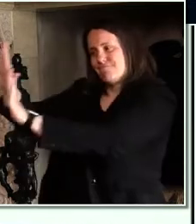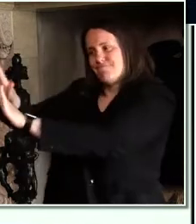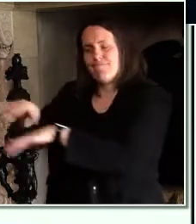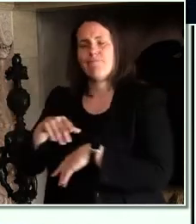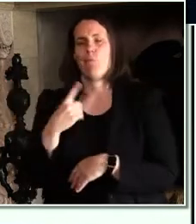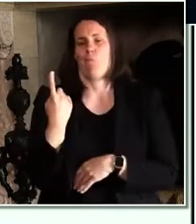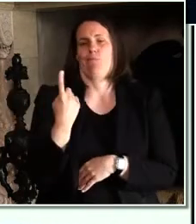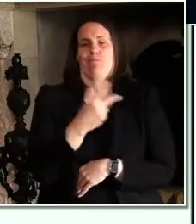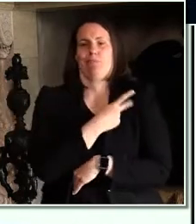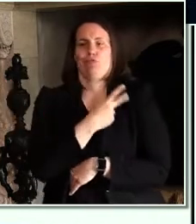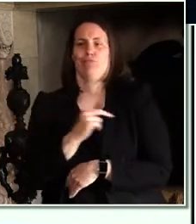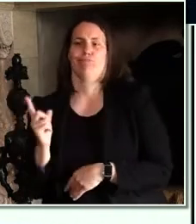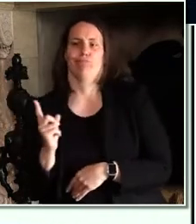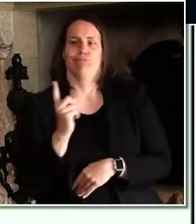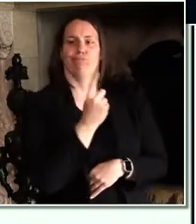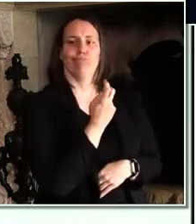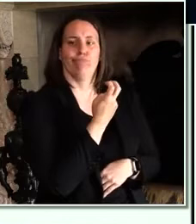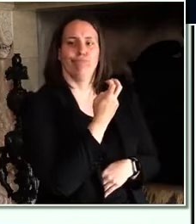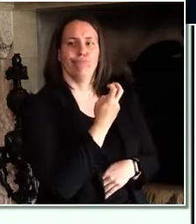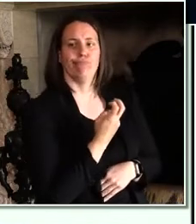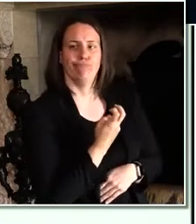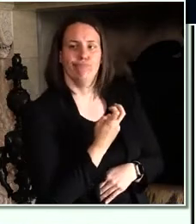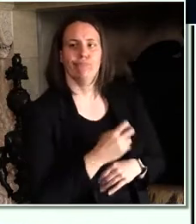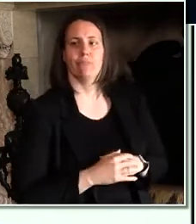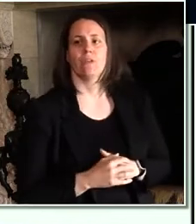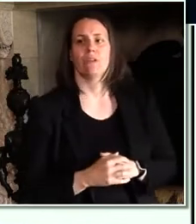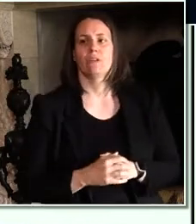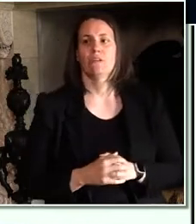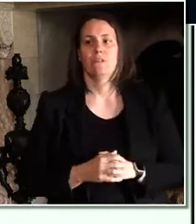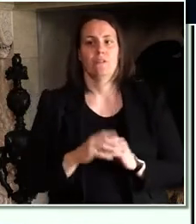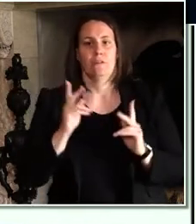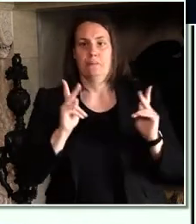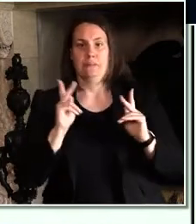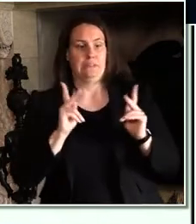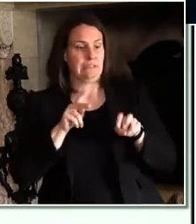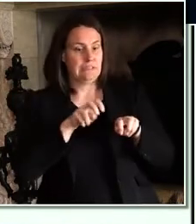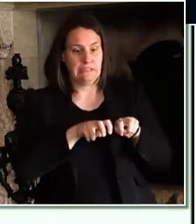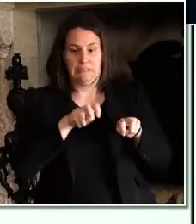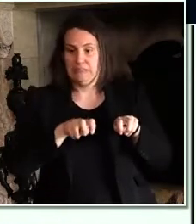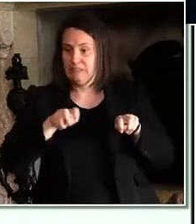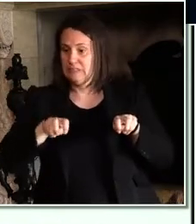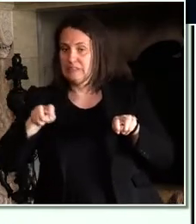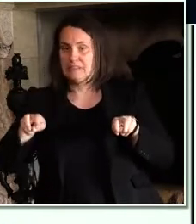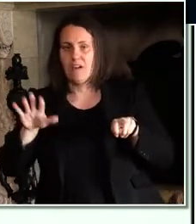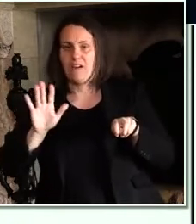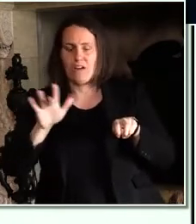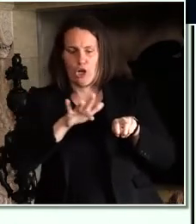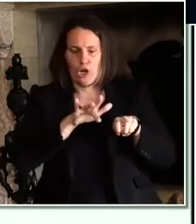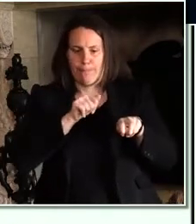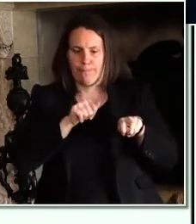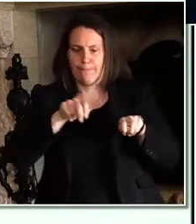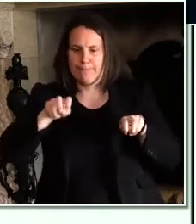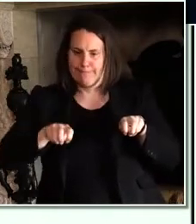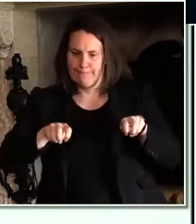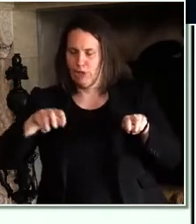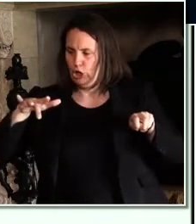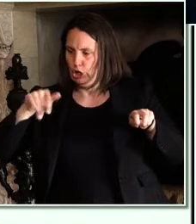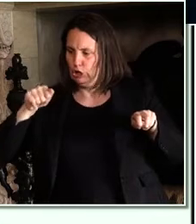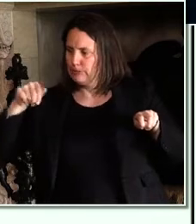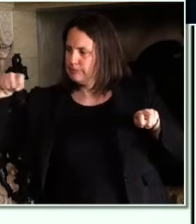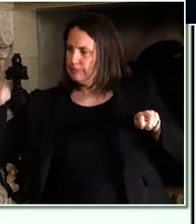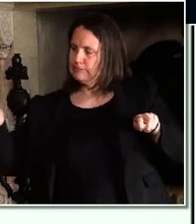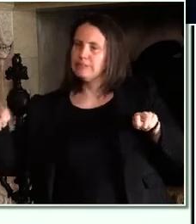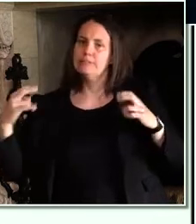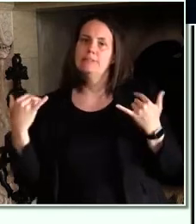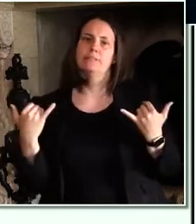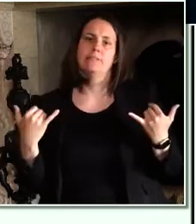are waiting in their cars and calling us to tell us that they've arrived. Our waiting room used to be full of patients and families who